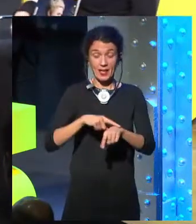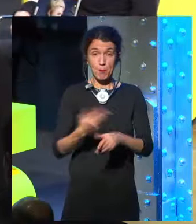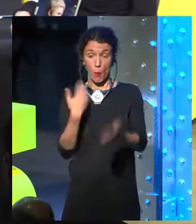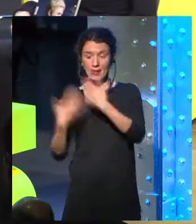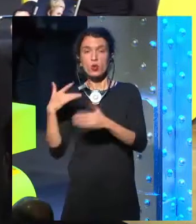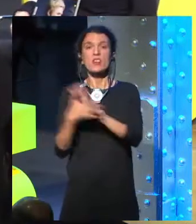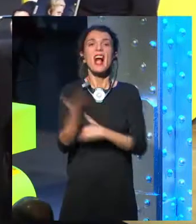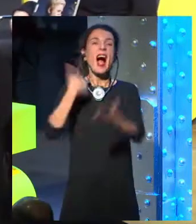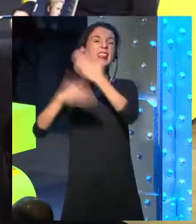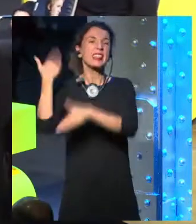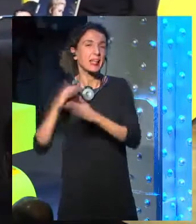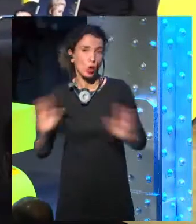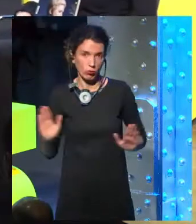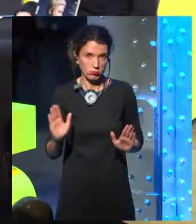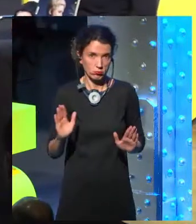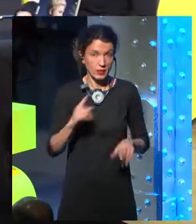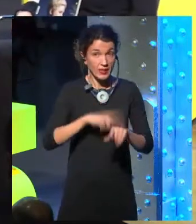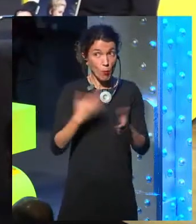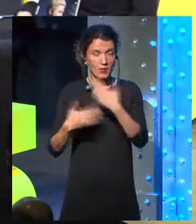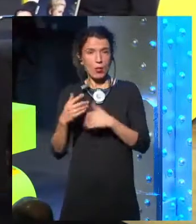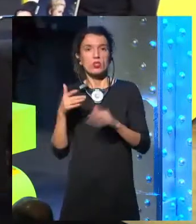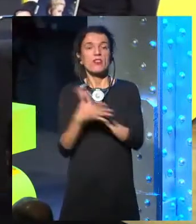was previous, and that's it.